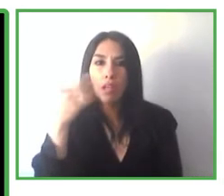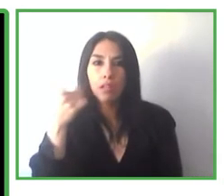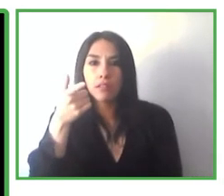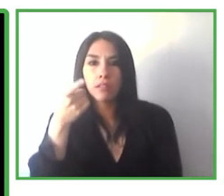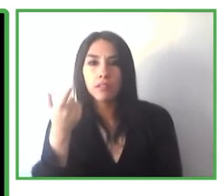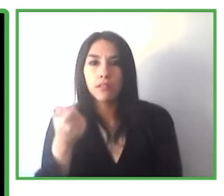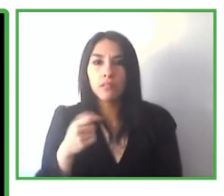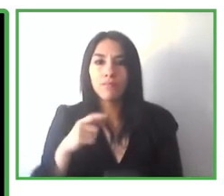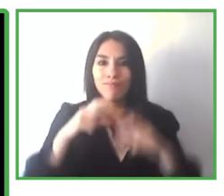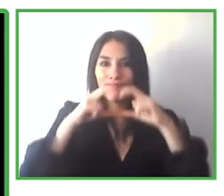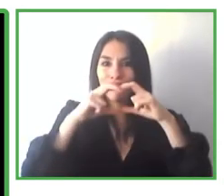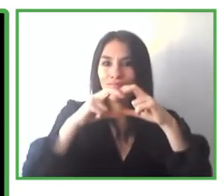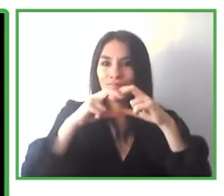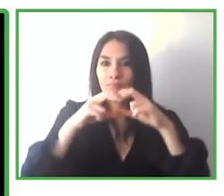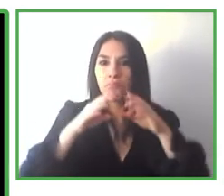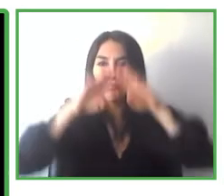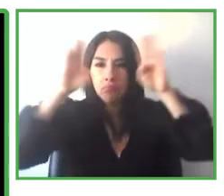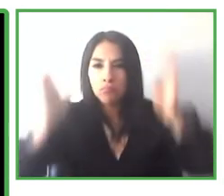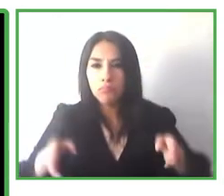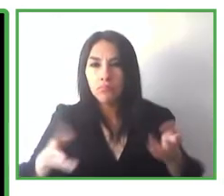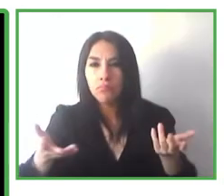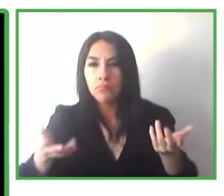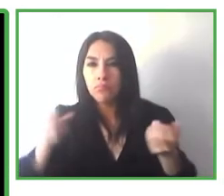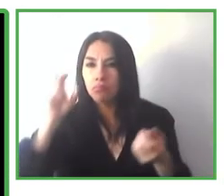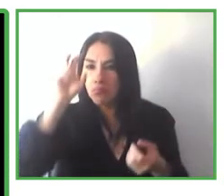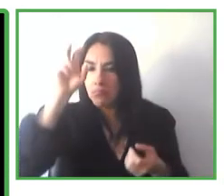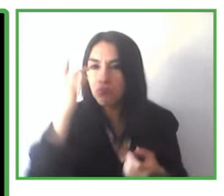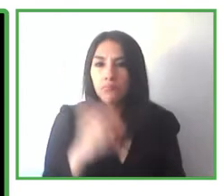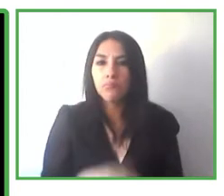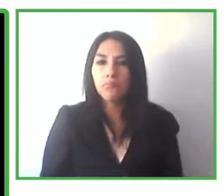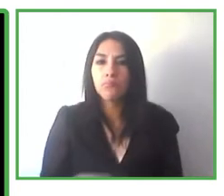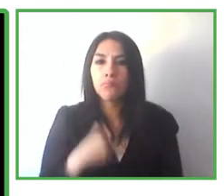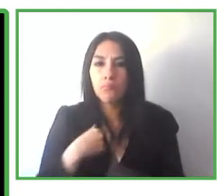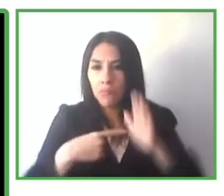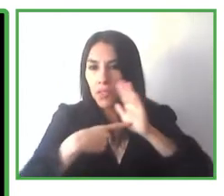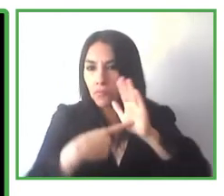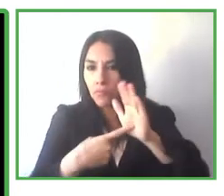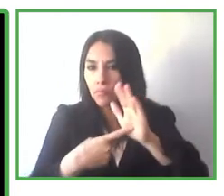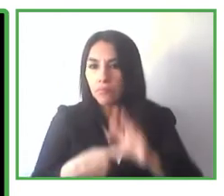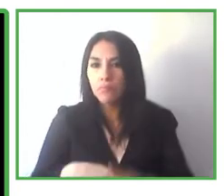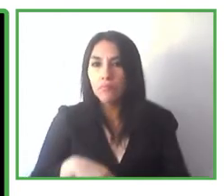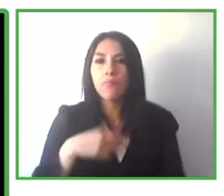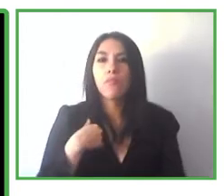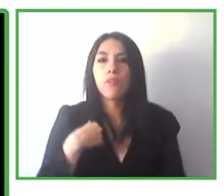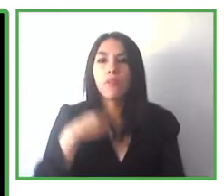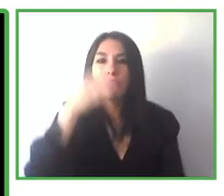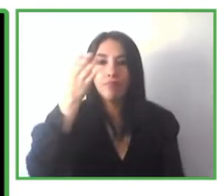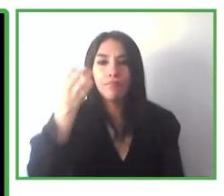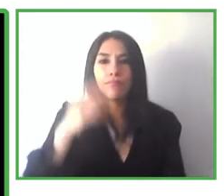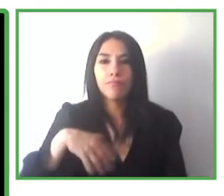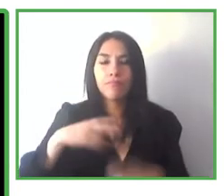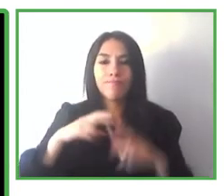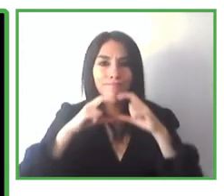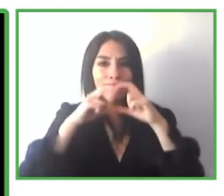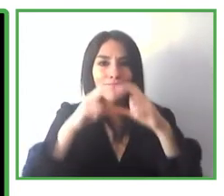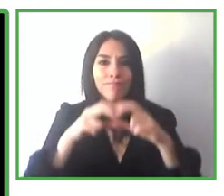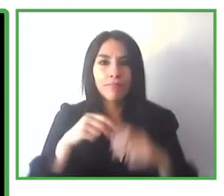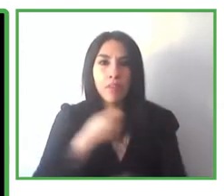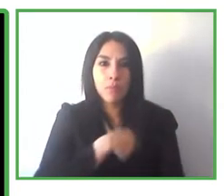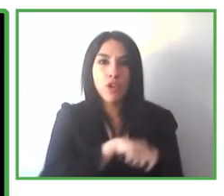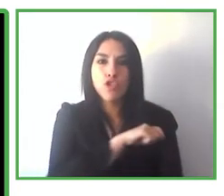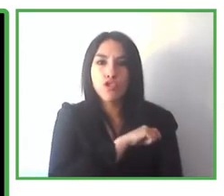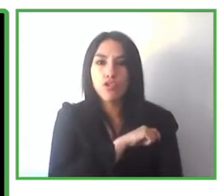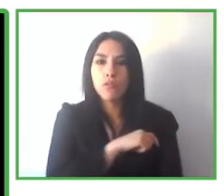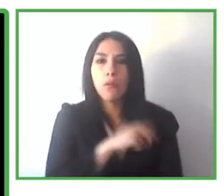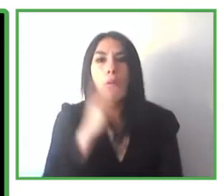in the New York metro station. This is a train station. This train station in Spain.